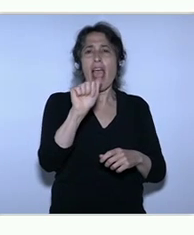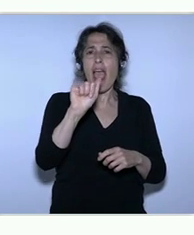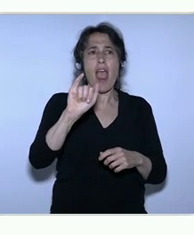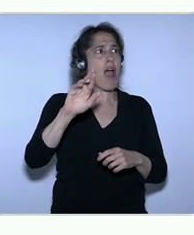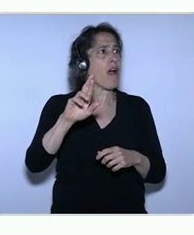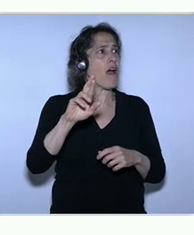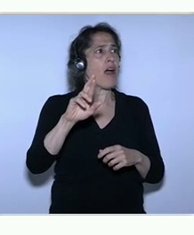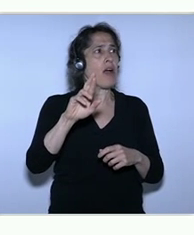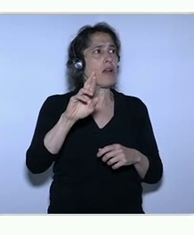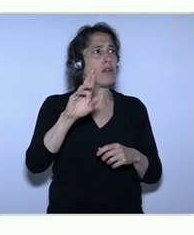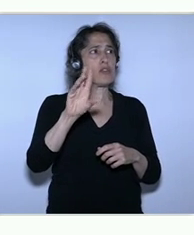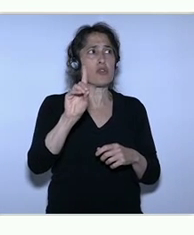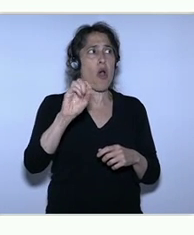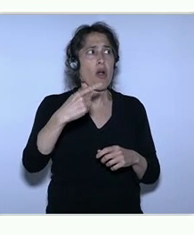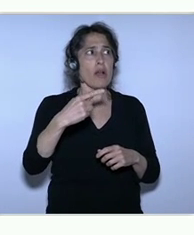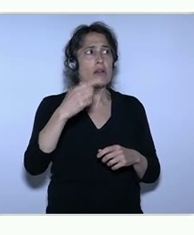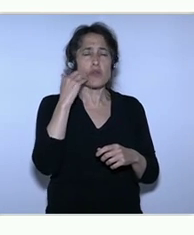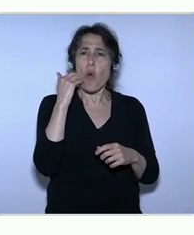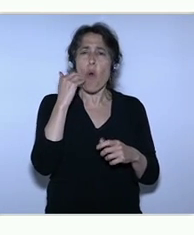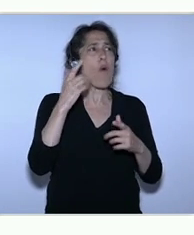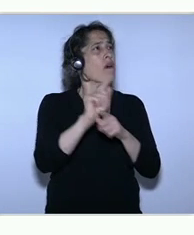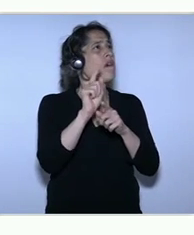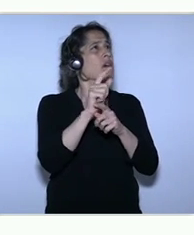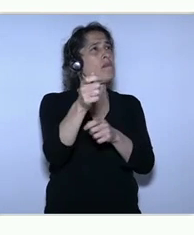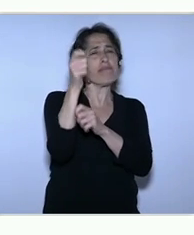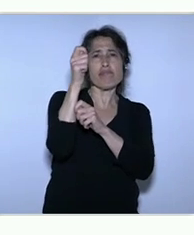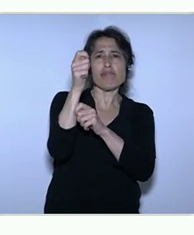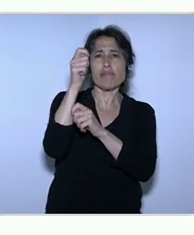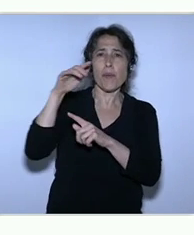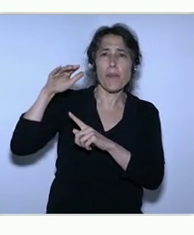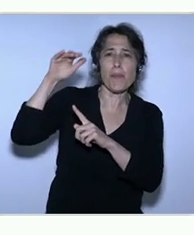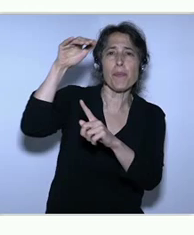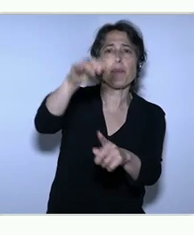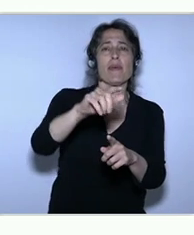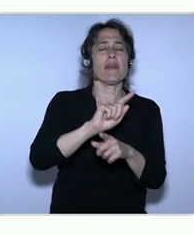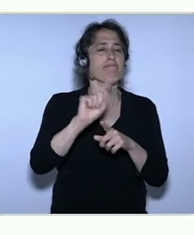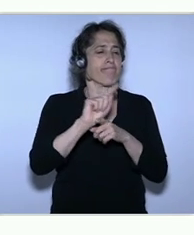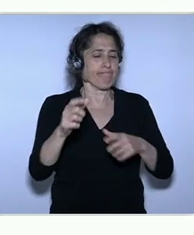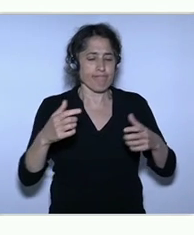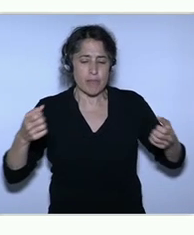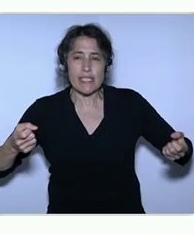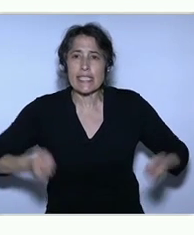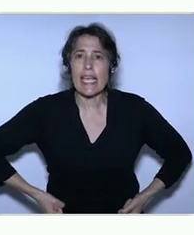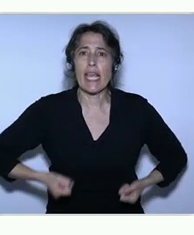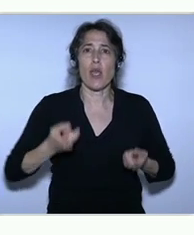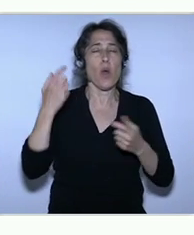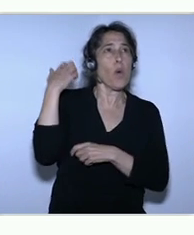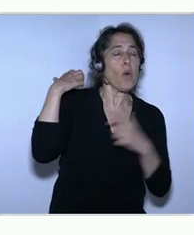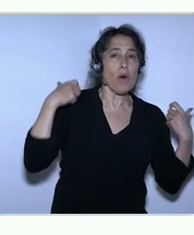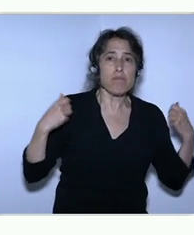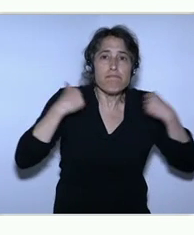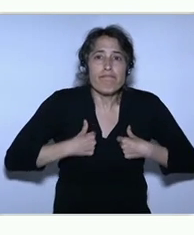out here are surfing fanatics or off-piste skiers or paragliders, but if you want to get